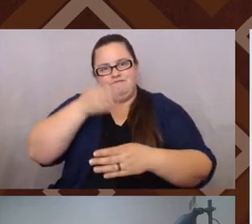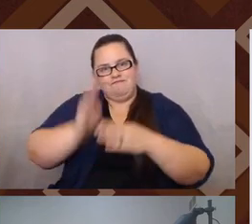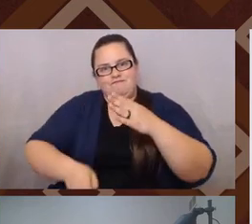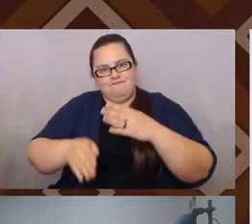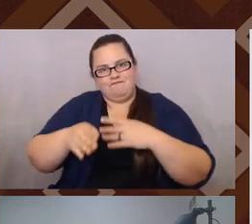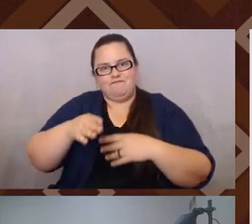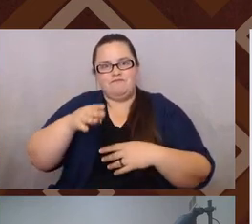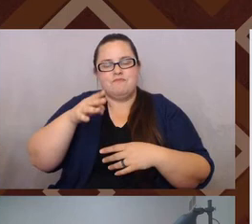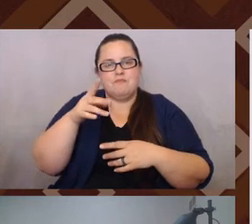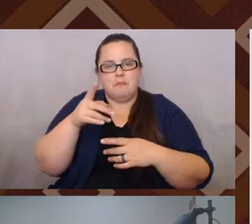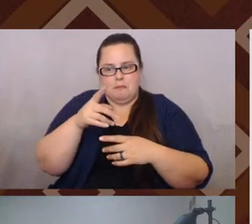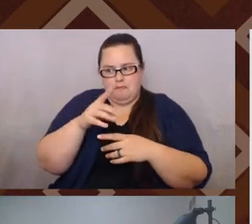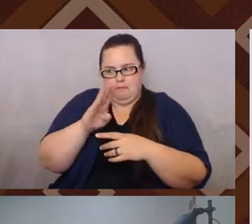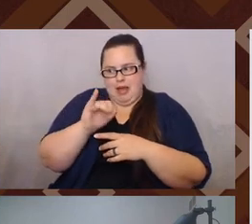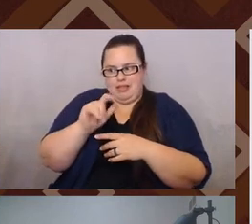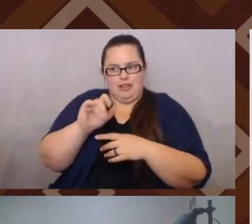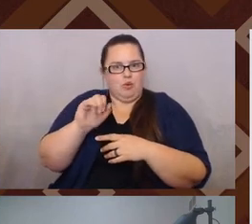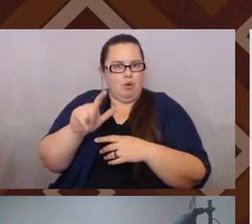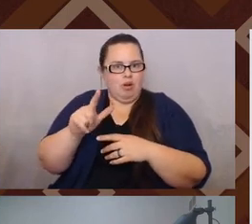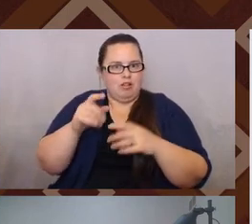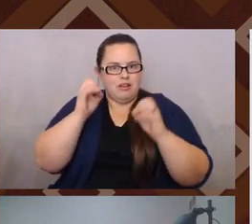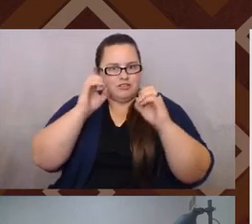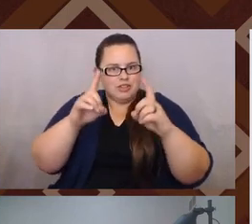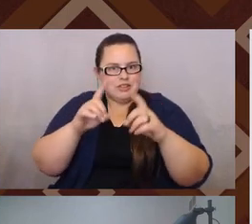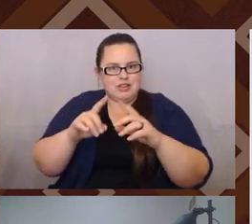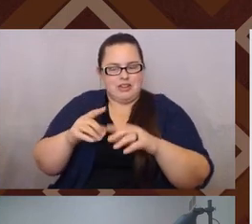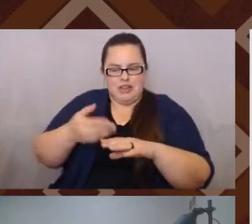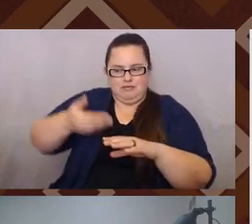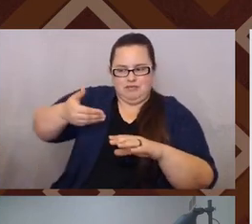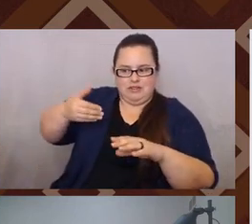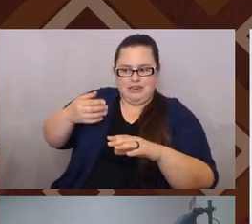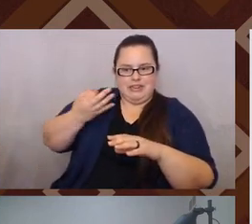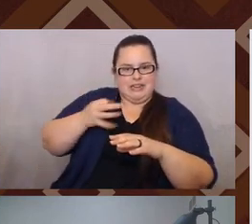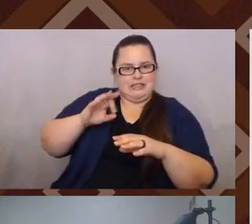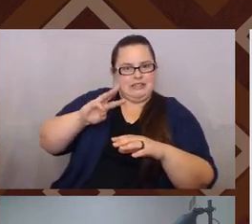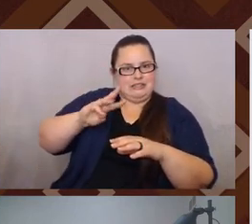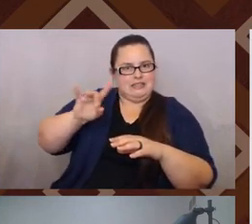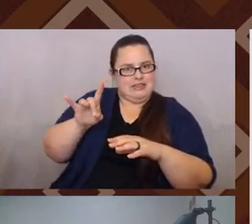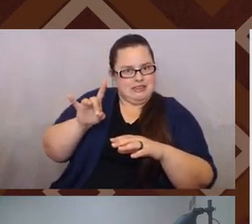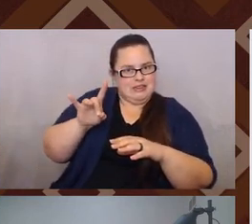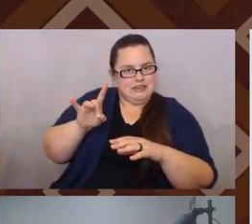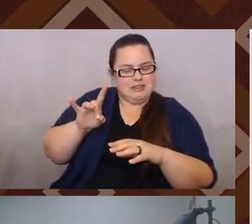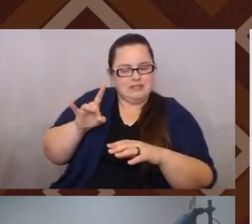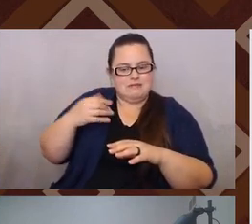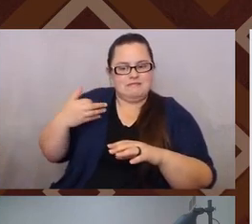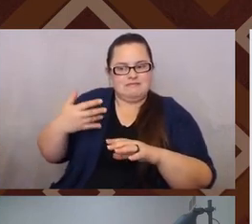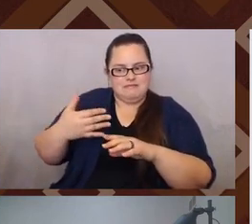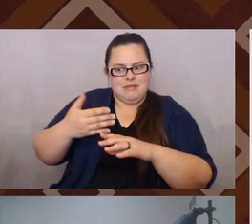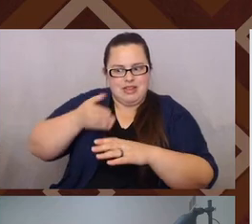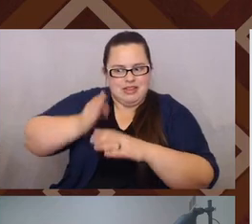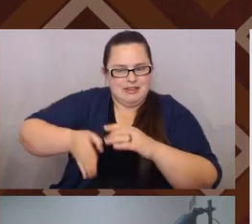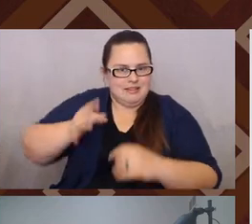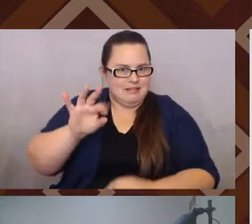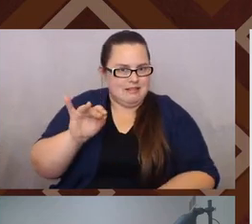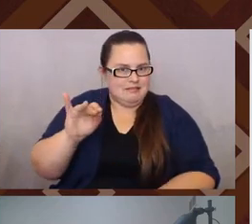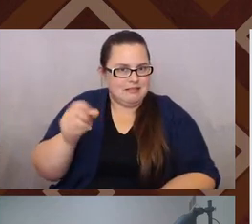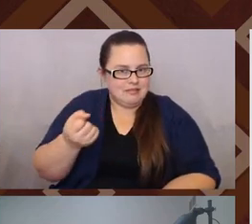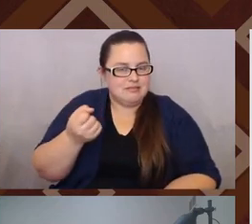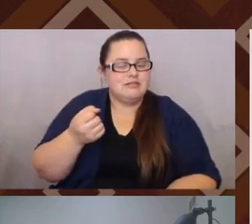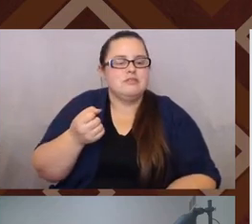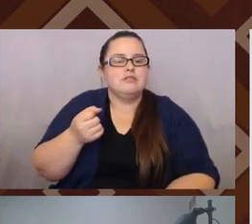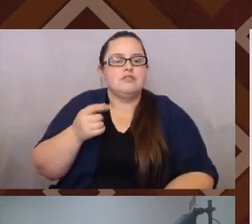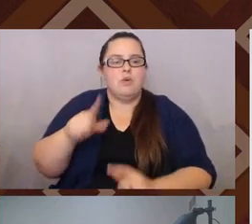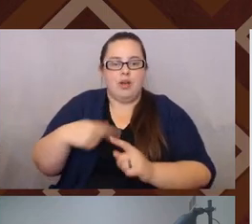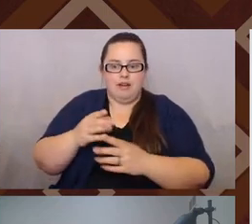civil rights movements that comes out of 1968. Um, and, um, and so as that version